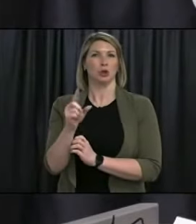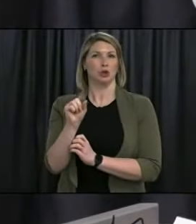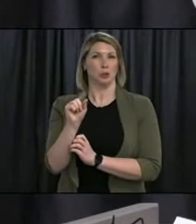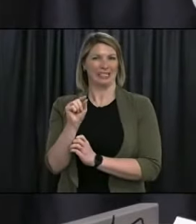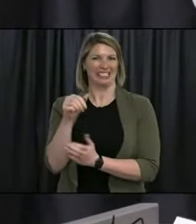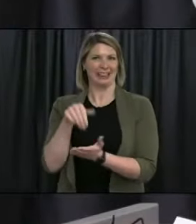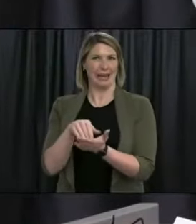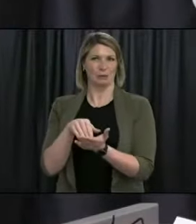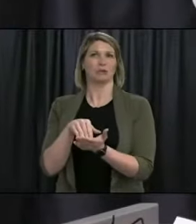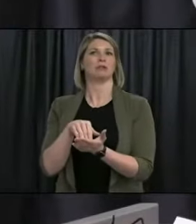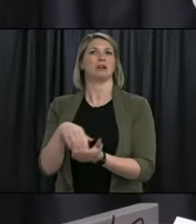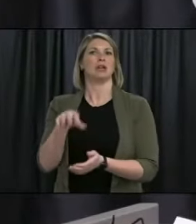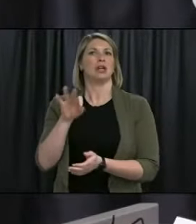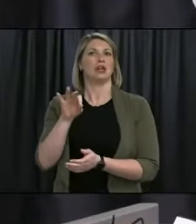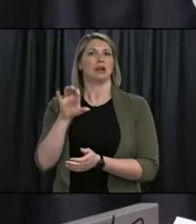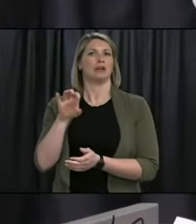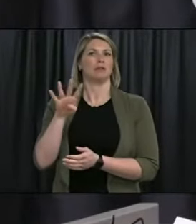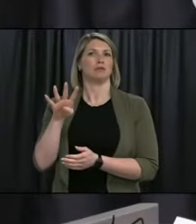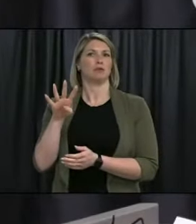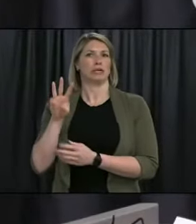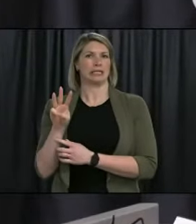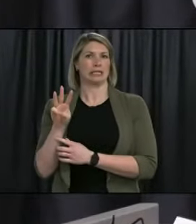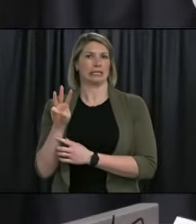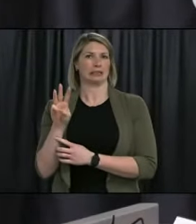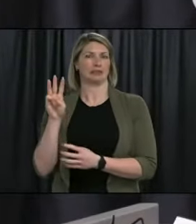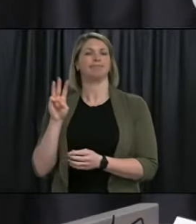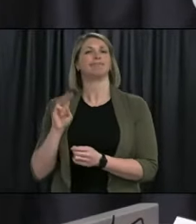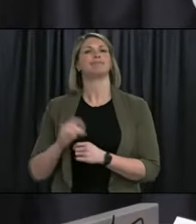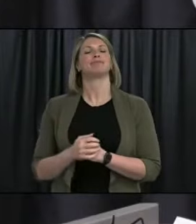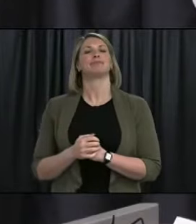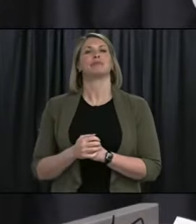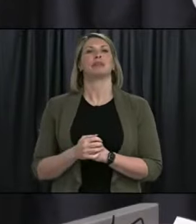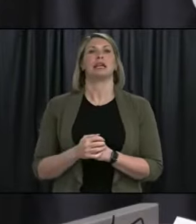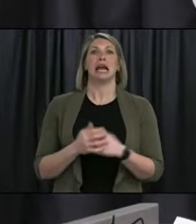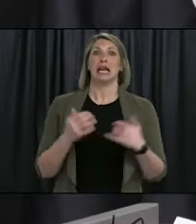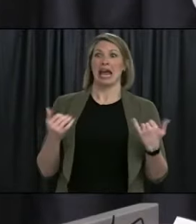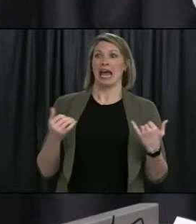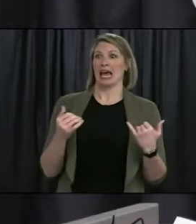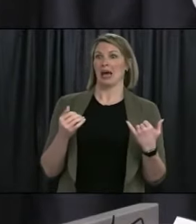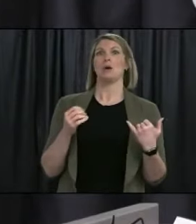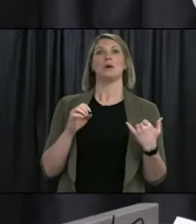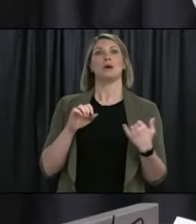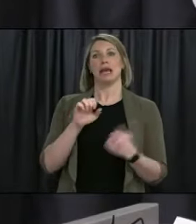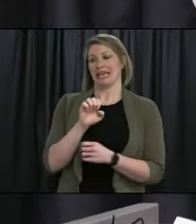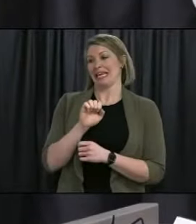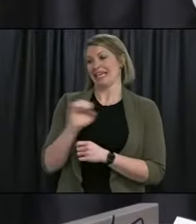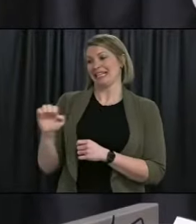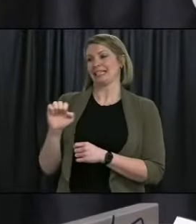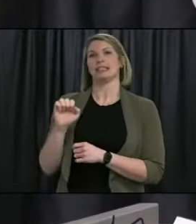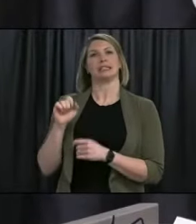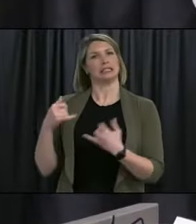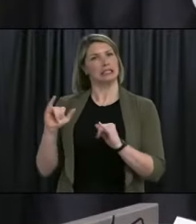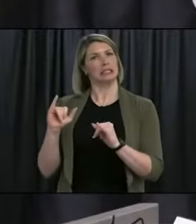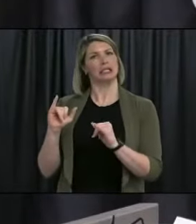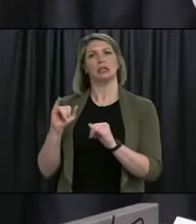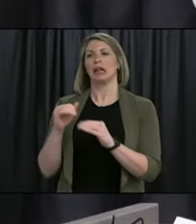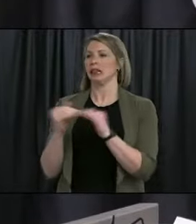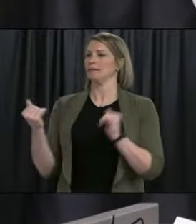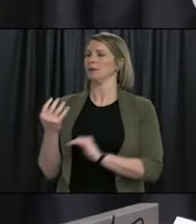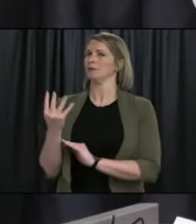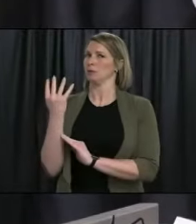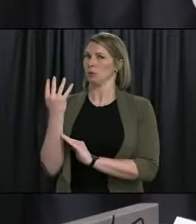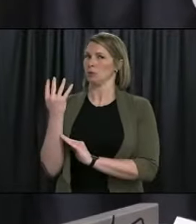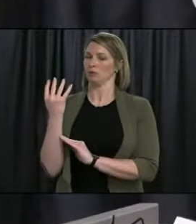We are five days into Alert Level 4 on the Avalon Peninsula and Level 3 for the remainder of the province. We will need the full 14 days to